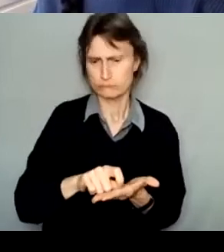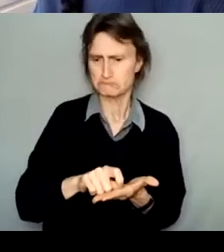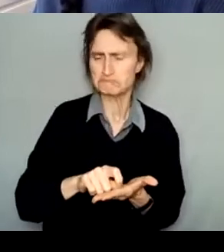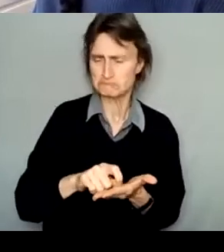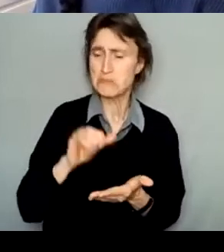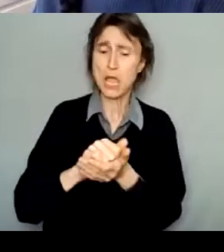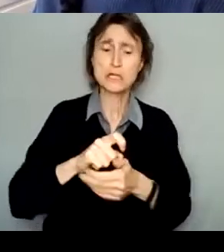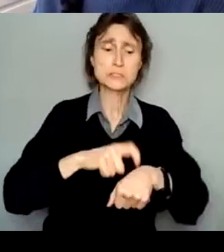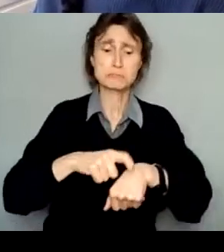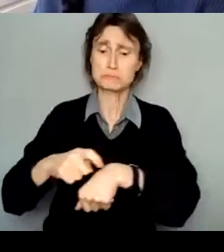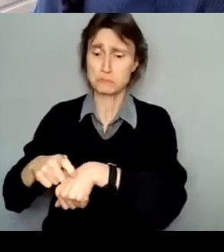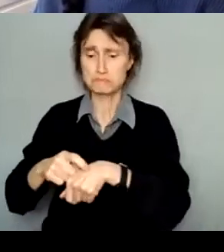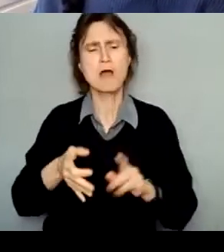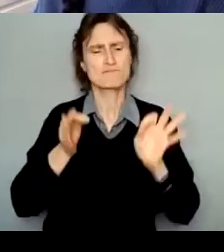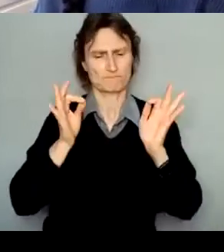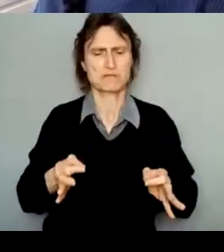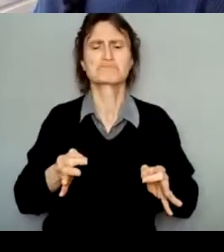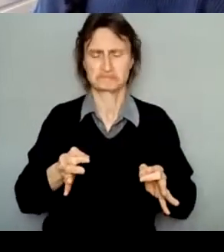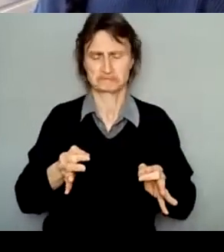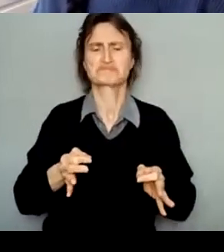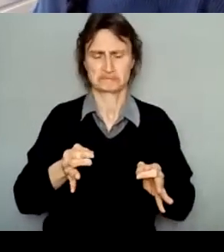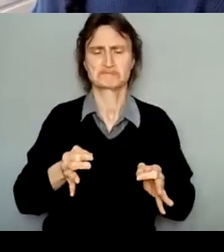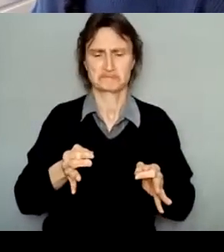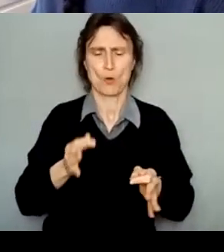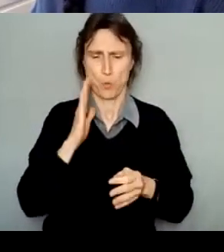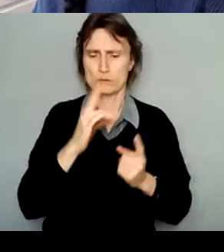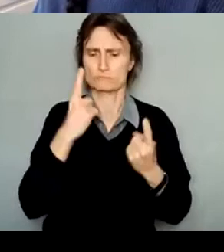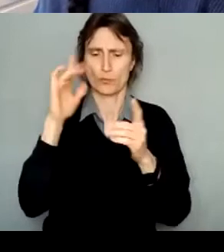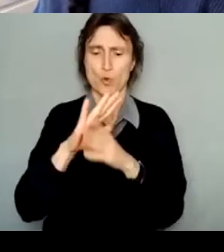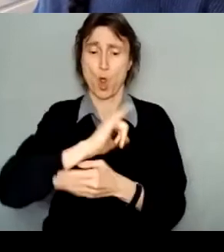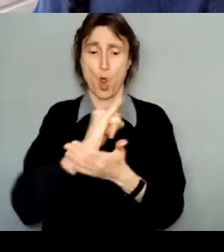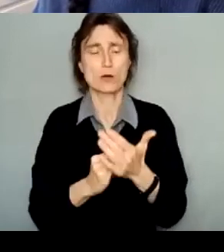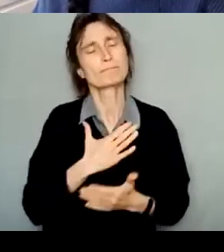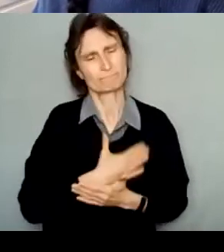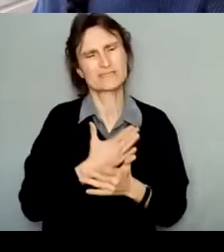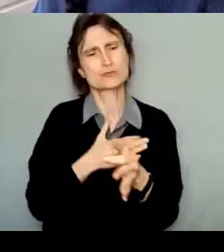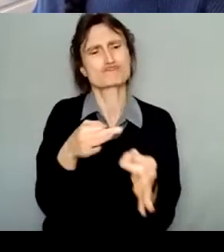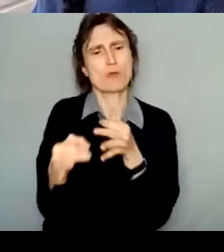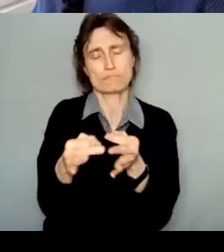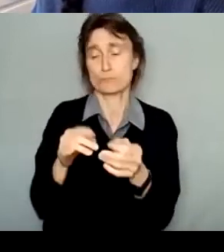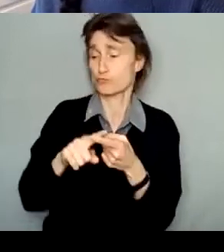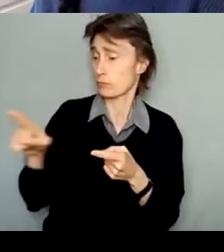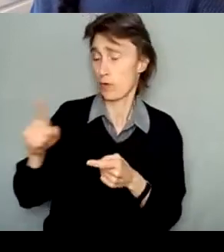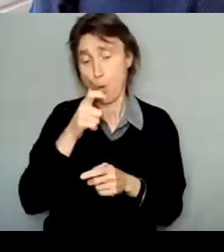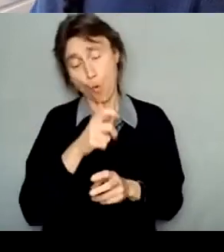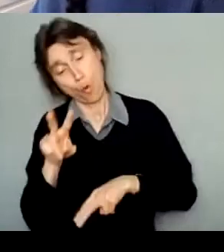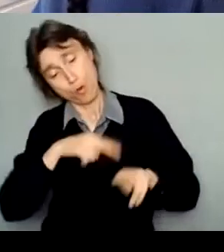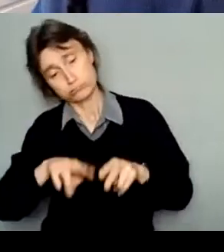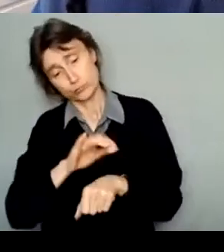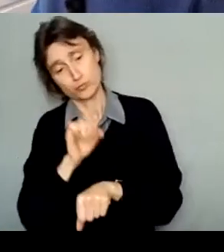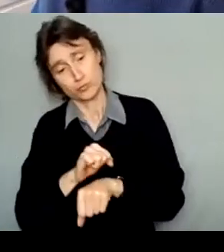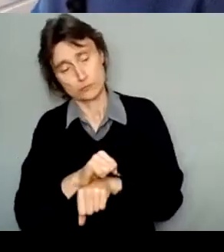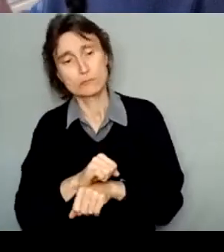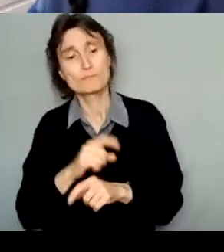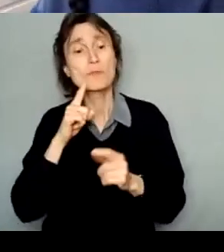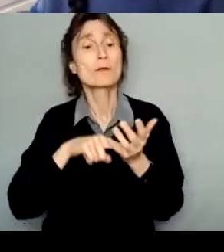you and this project. Please make note of things that are confirmed or pending where necessary. If something changes from pending to